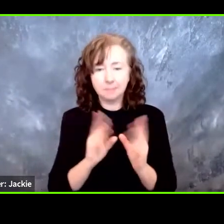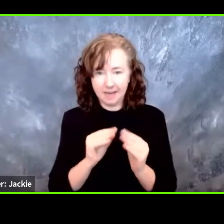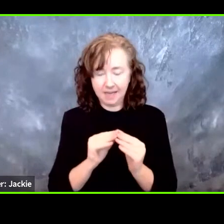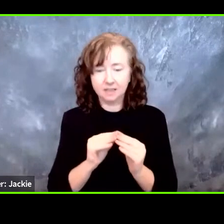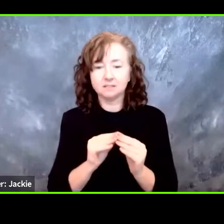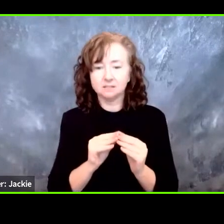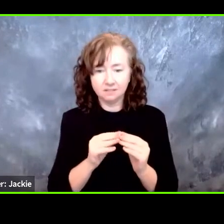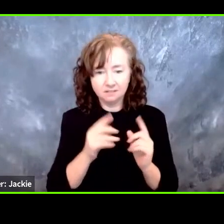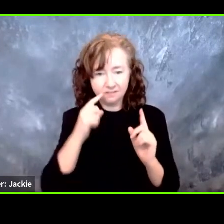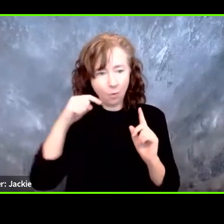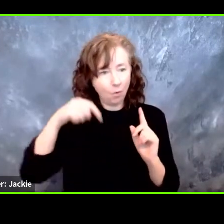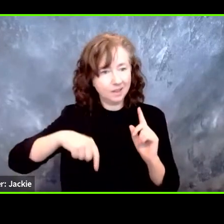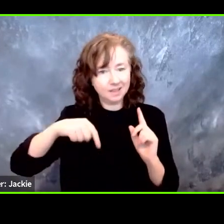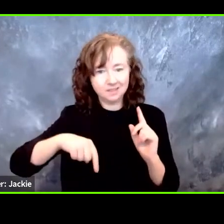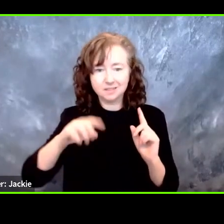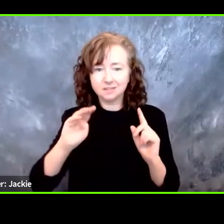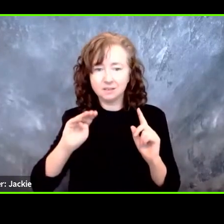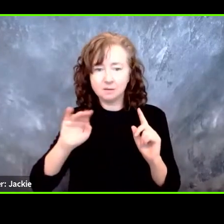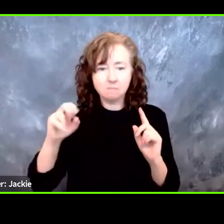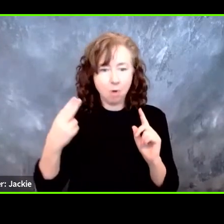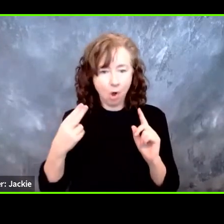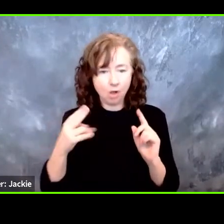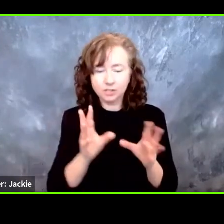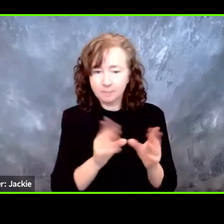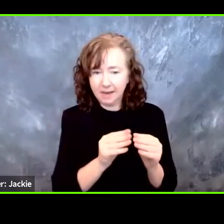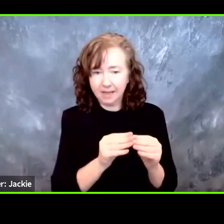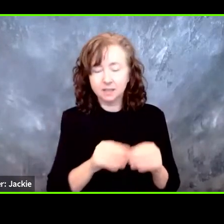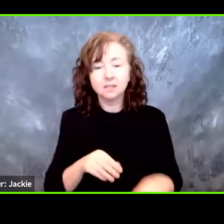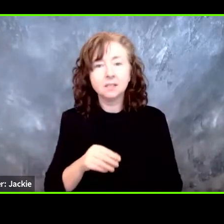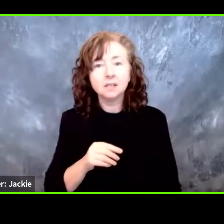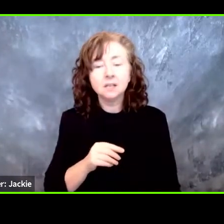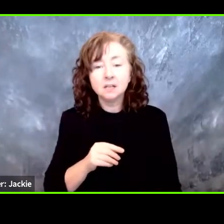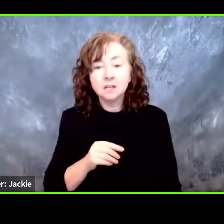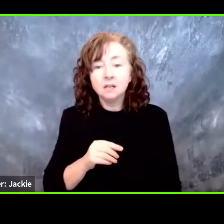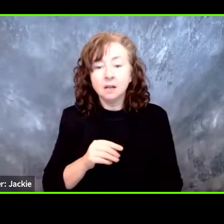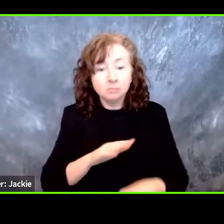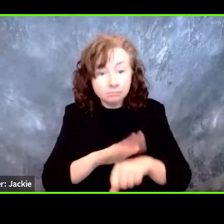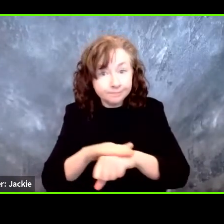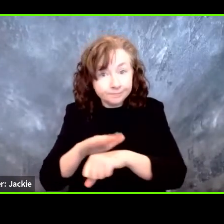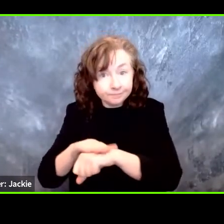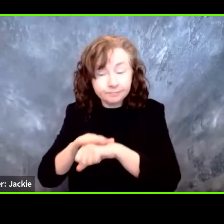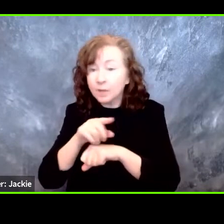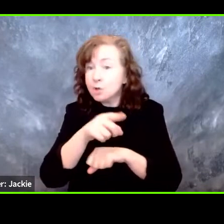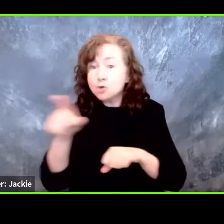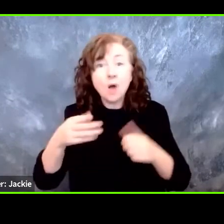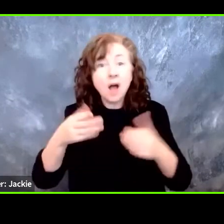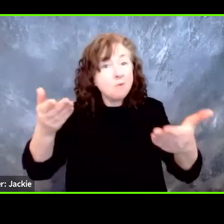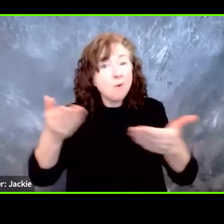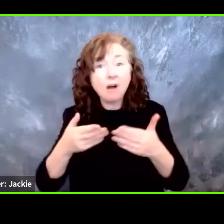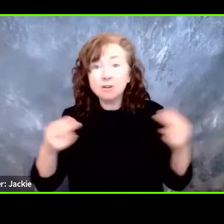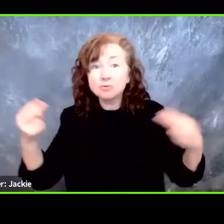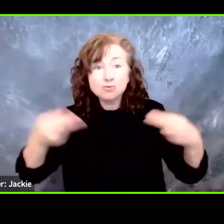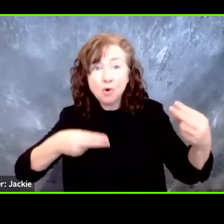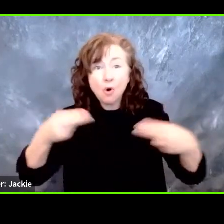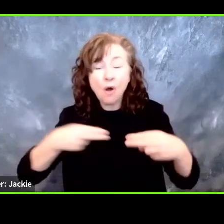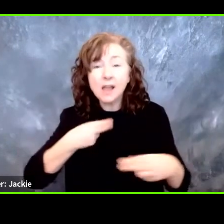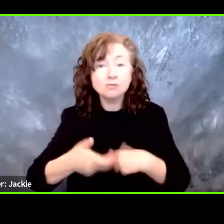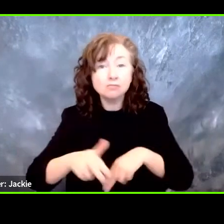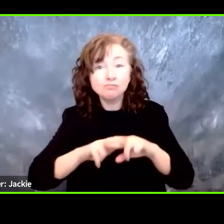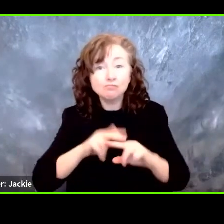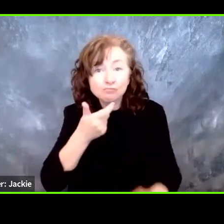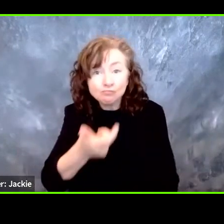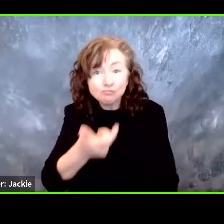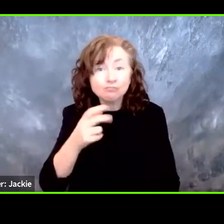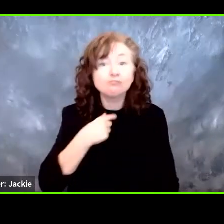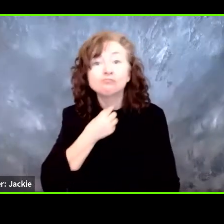for this, the March meeting. Please be advised, you're welcome to join us, to hear what we